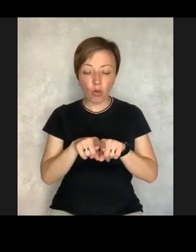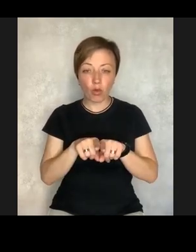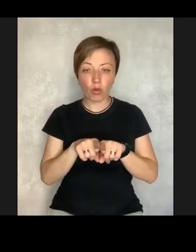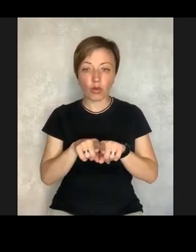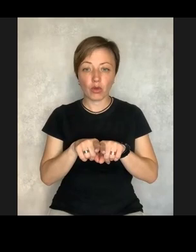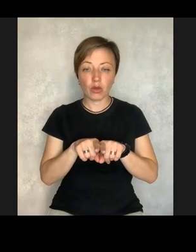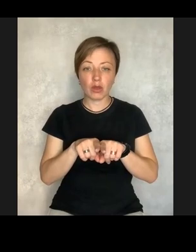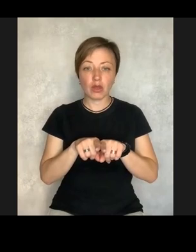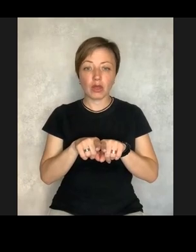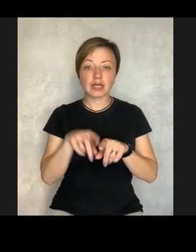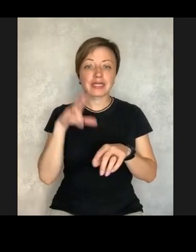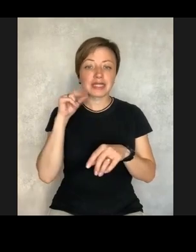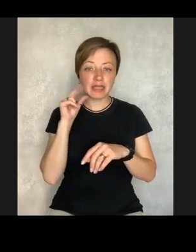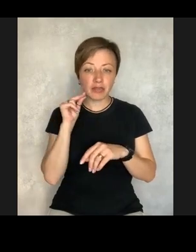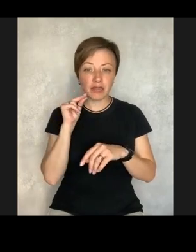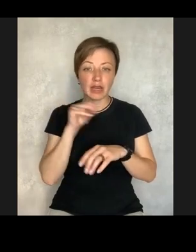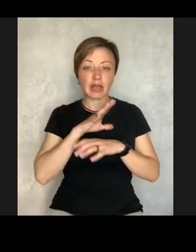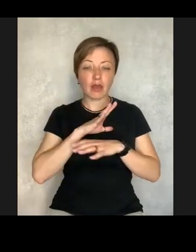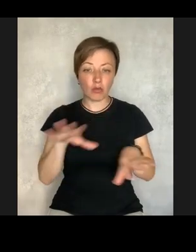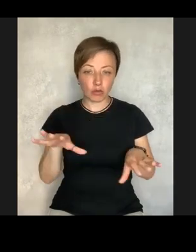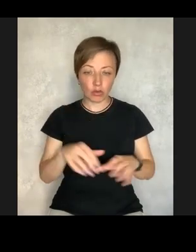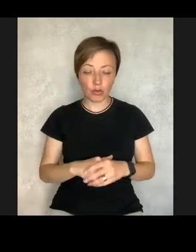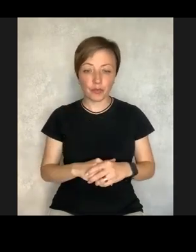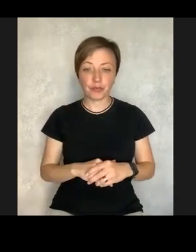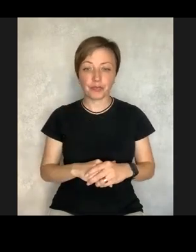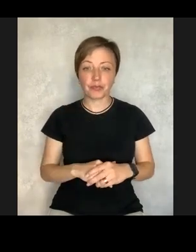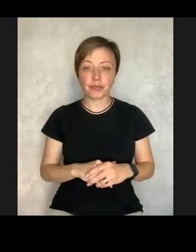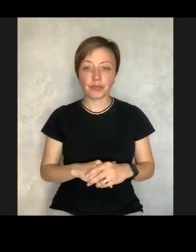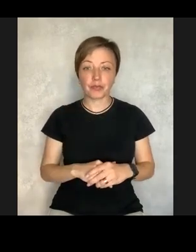for people with disabilities, we wouldn't have these numbers.